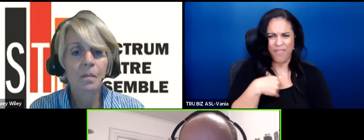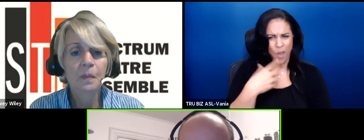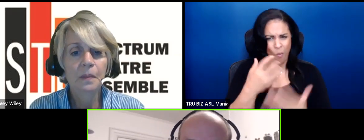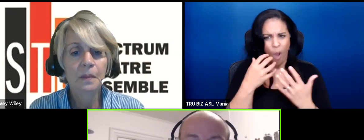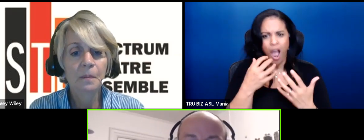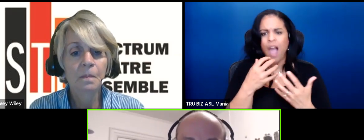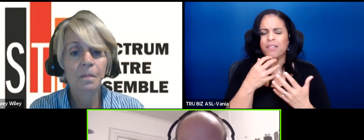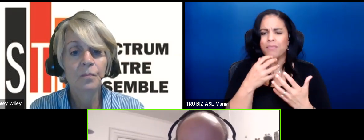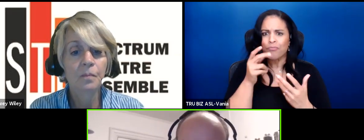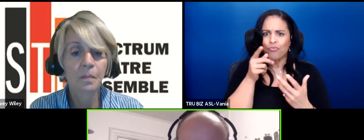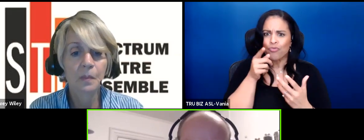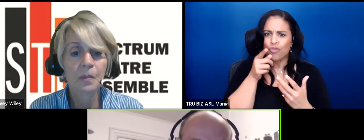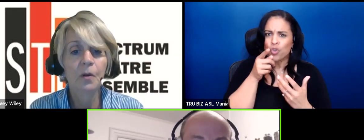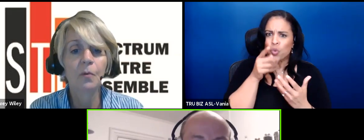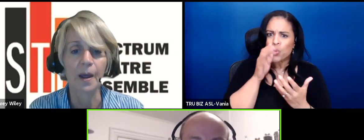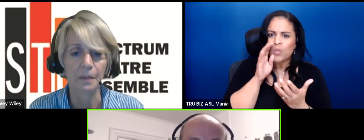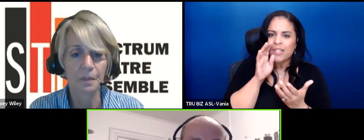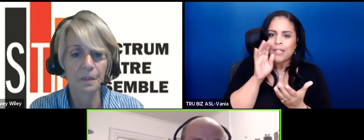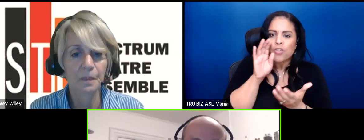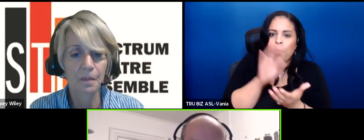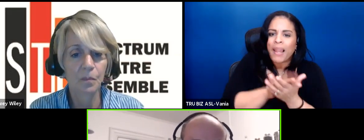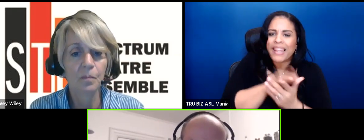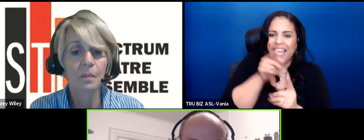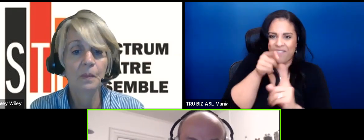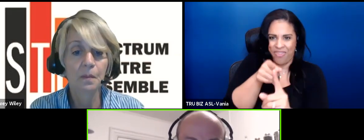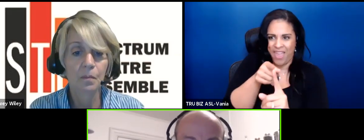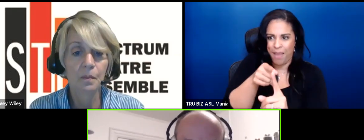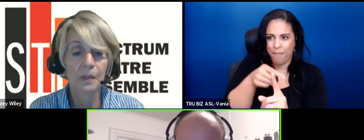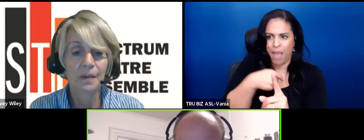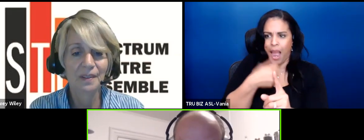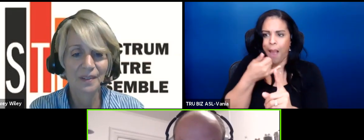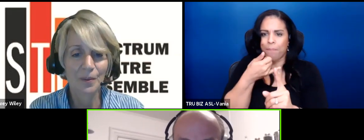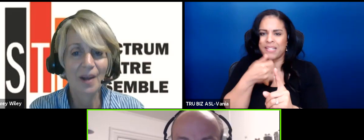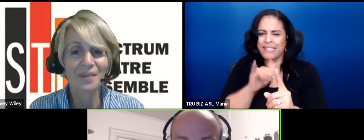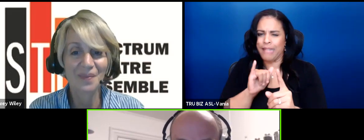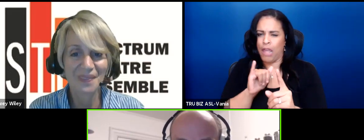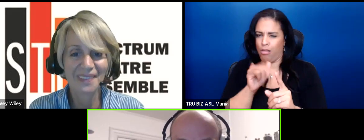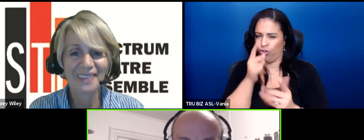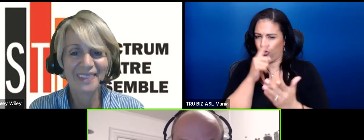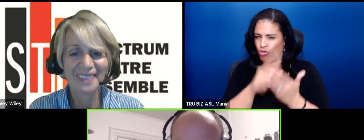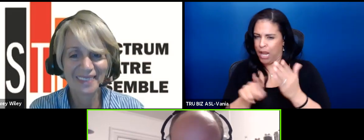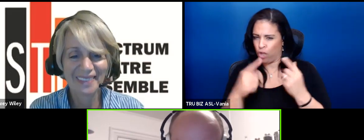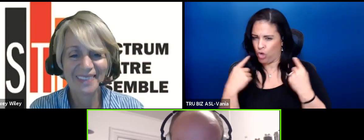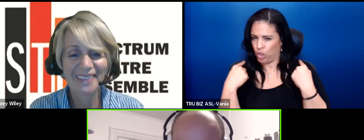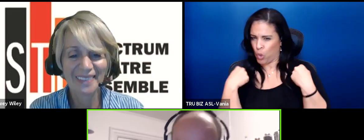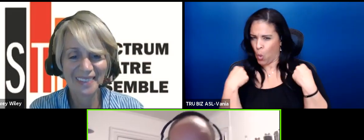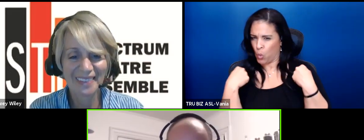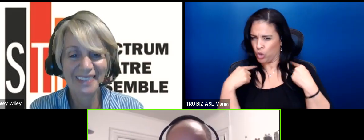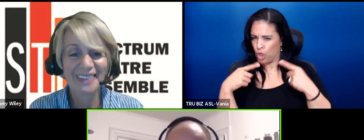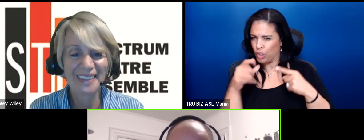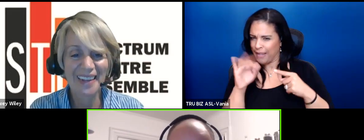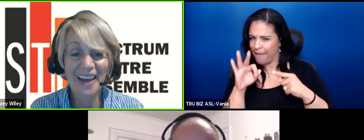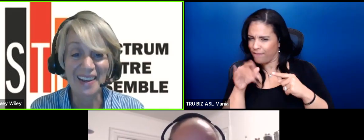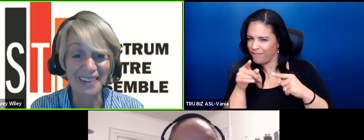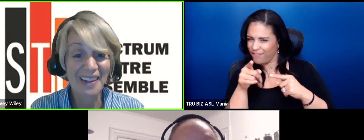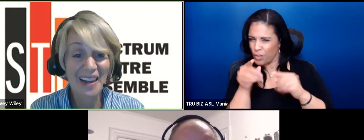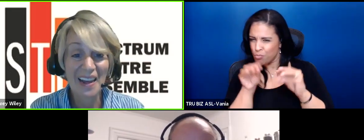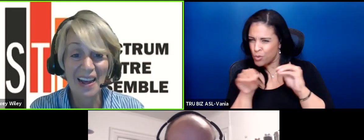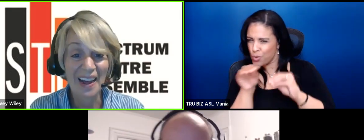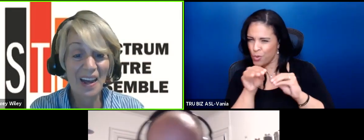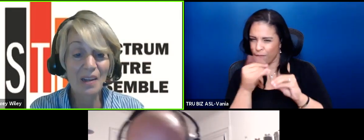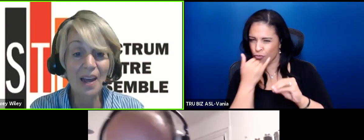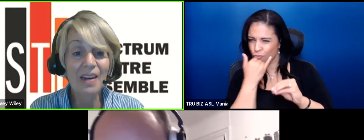believed by their words and I'm still checking your shoulders to see if I think you're lying to me yeah